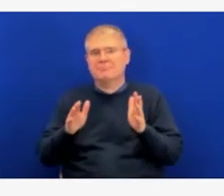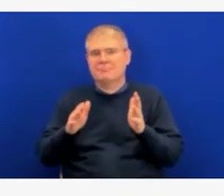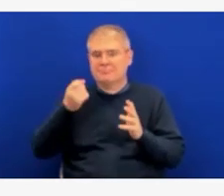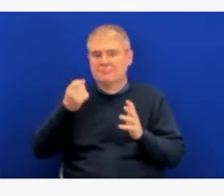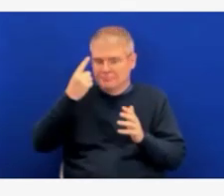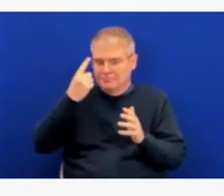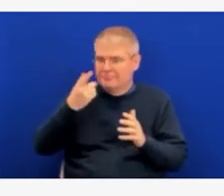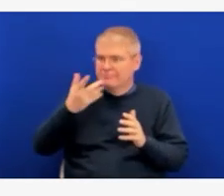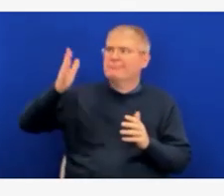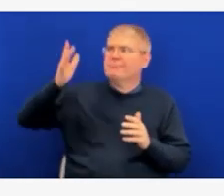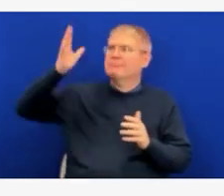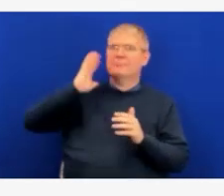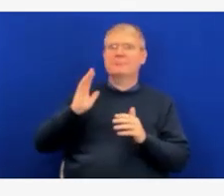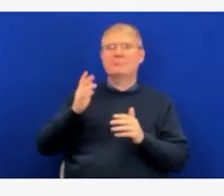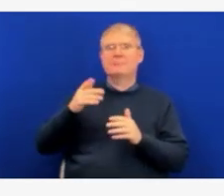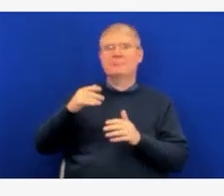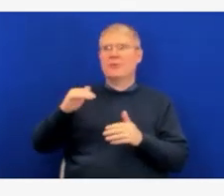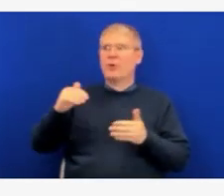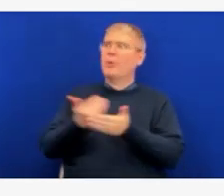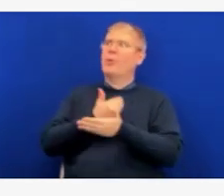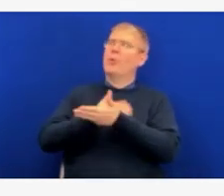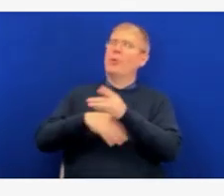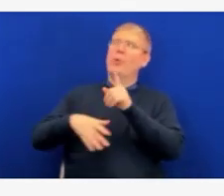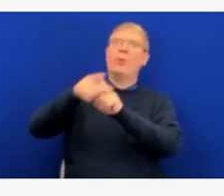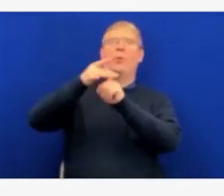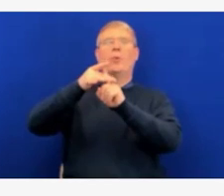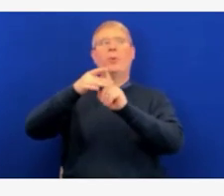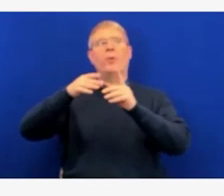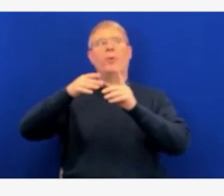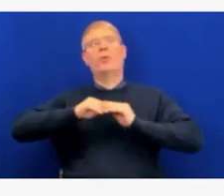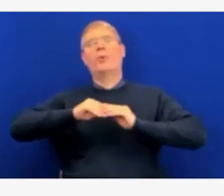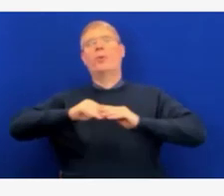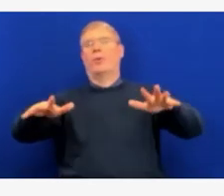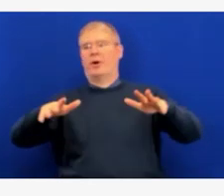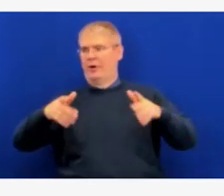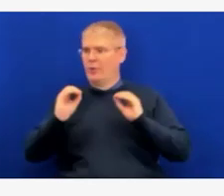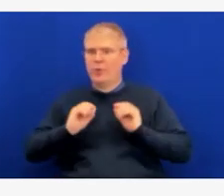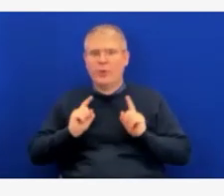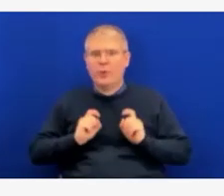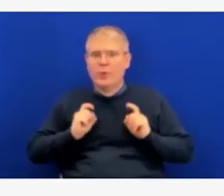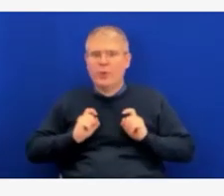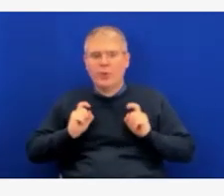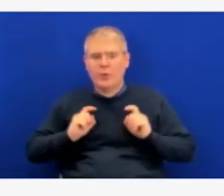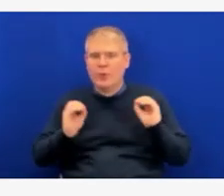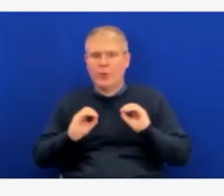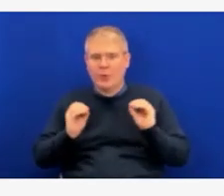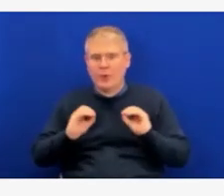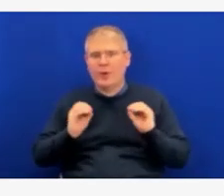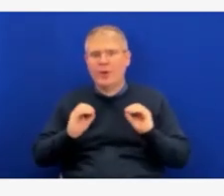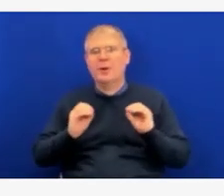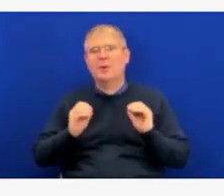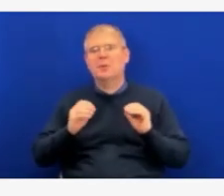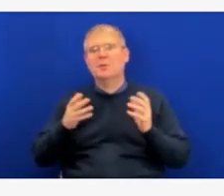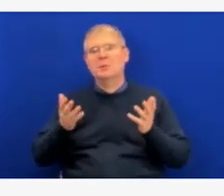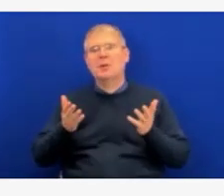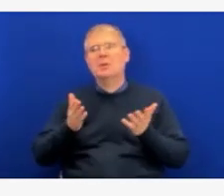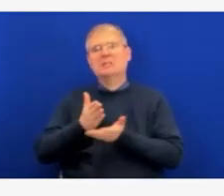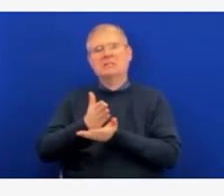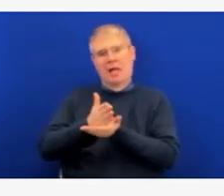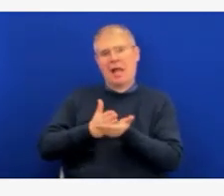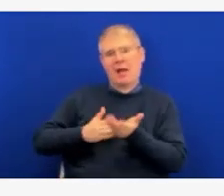a little bit of a tricky thing to fully identify. And I think we will be able to learn a whole lot more over the next year to two.